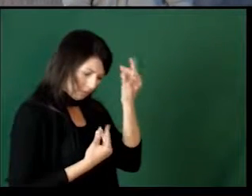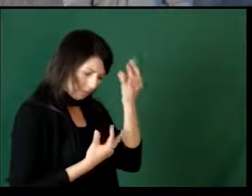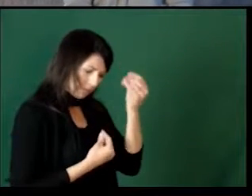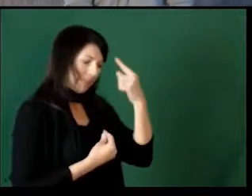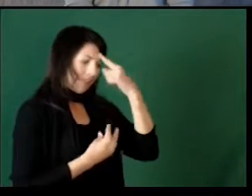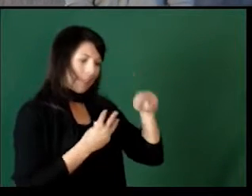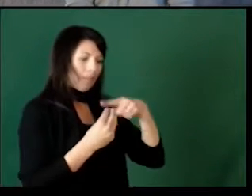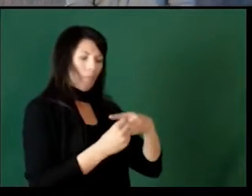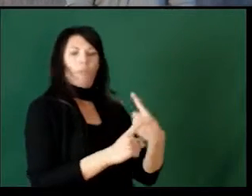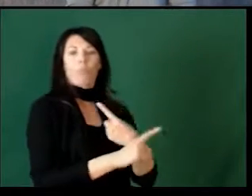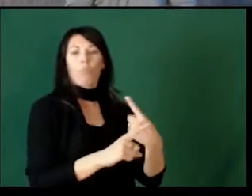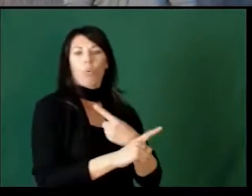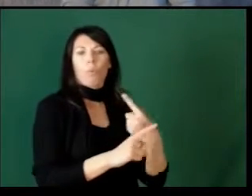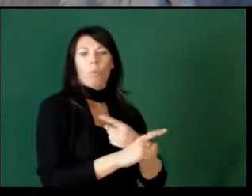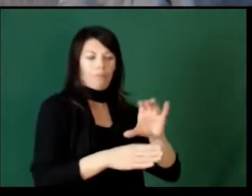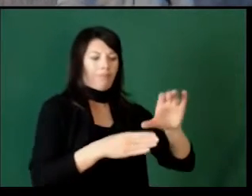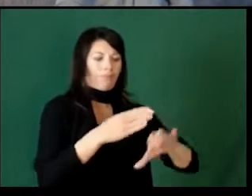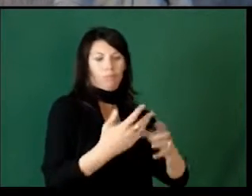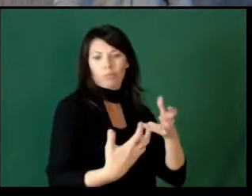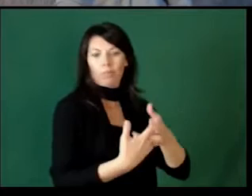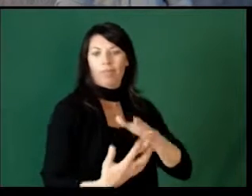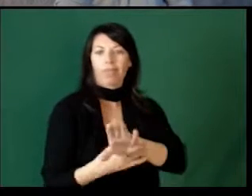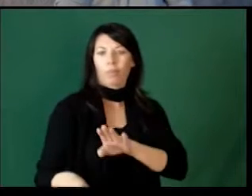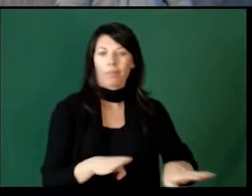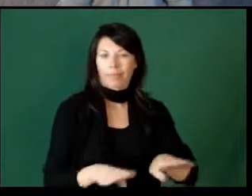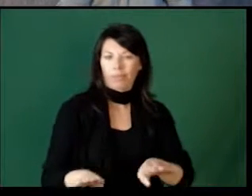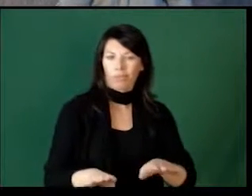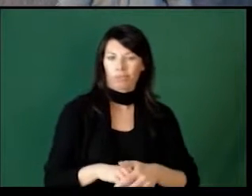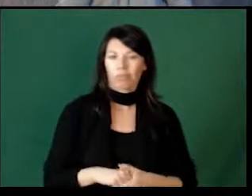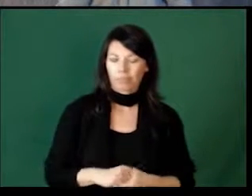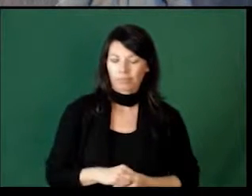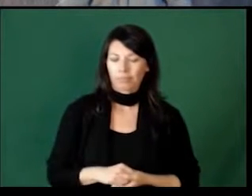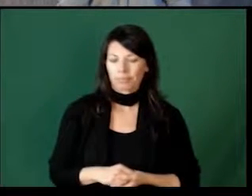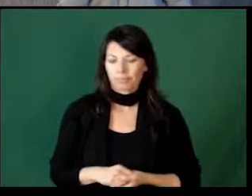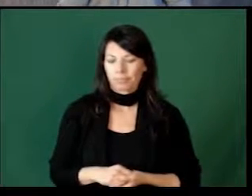will help us and them respond to that situation in a much better way.